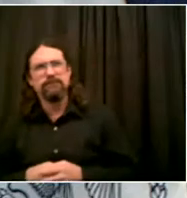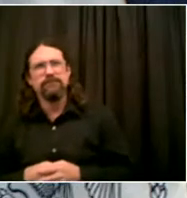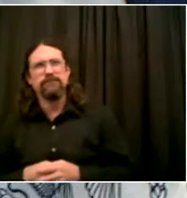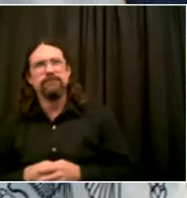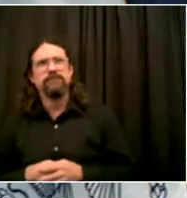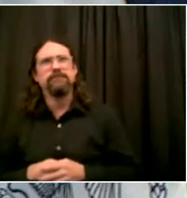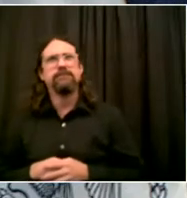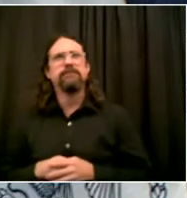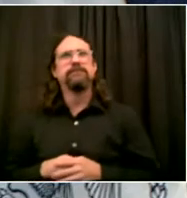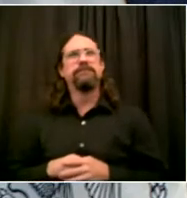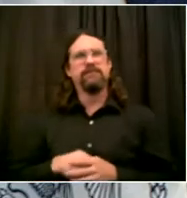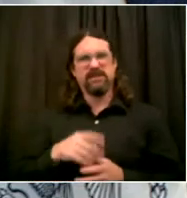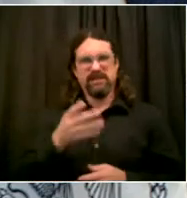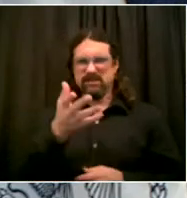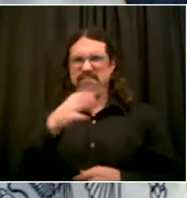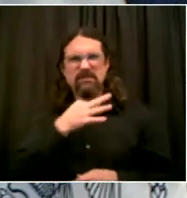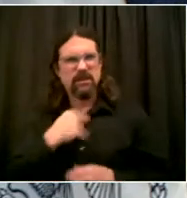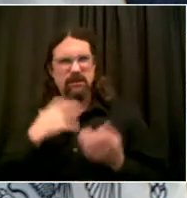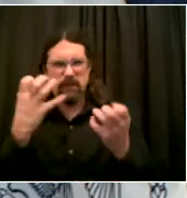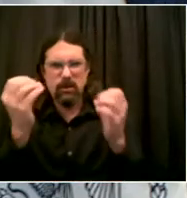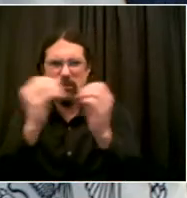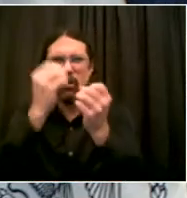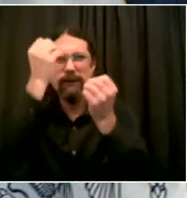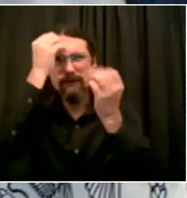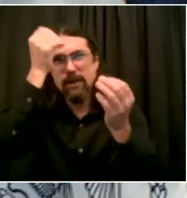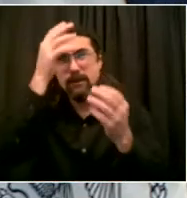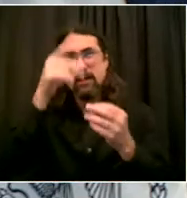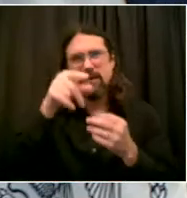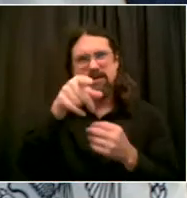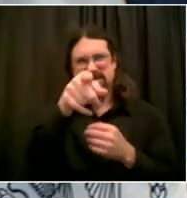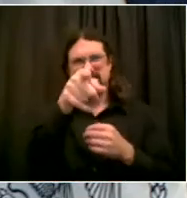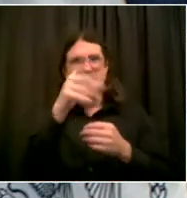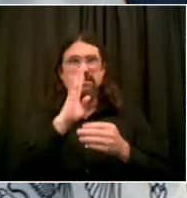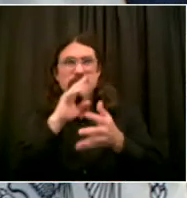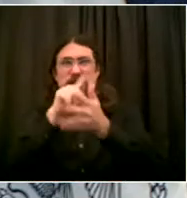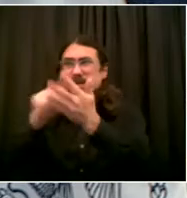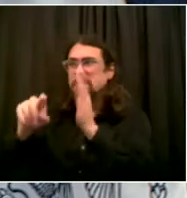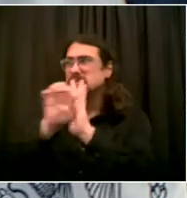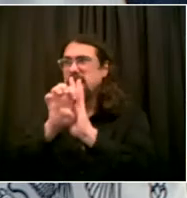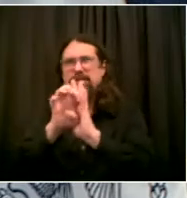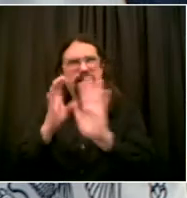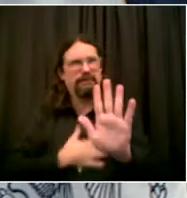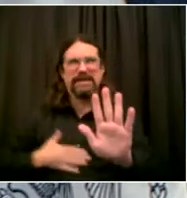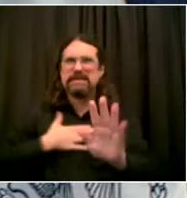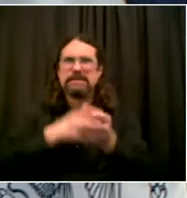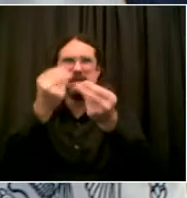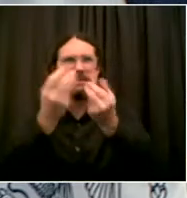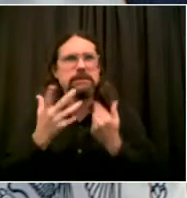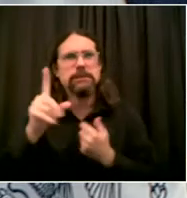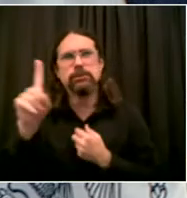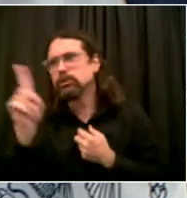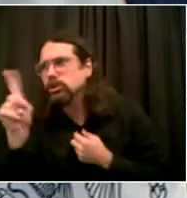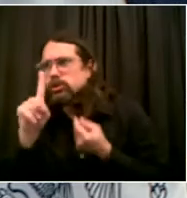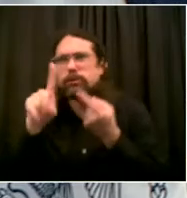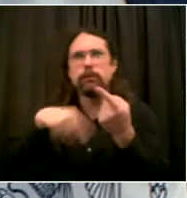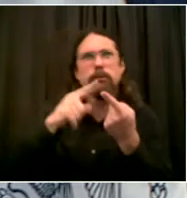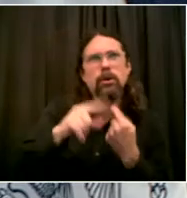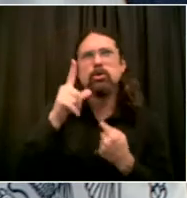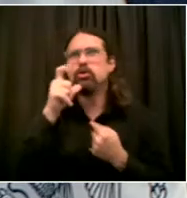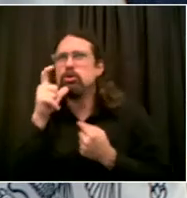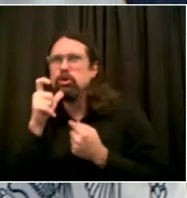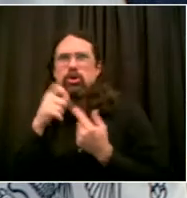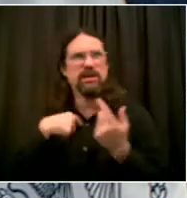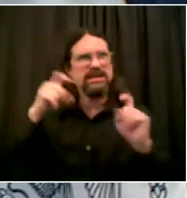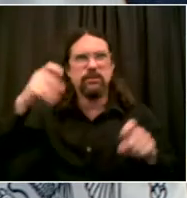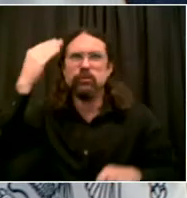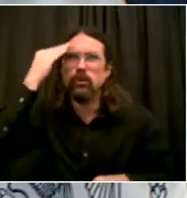and do different kinds of work that they normally do. Some might misunderstand a particular piece. We want to fix that. So I don't want to see anyone given a summons who